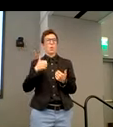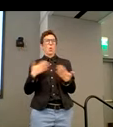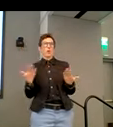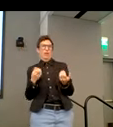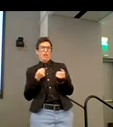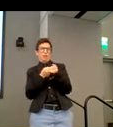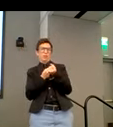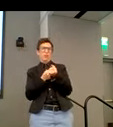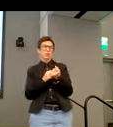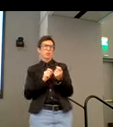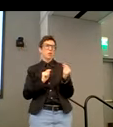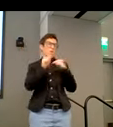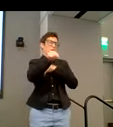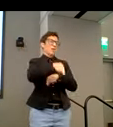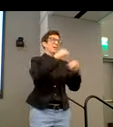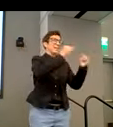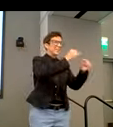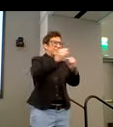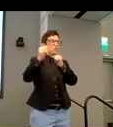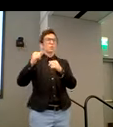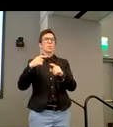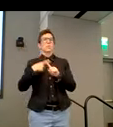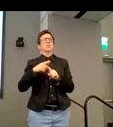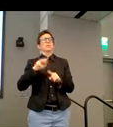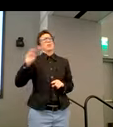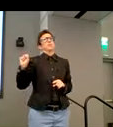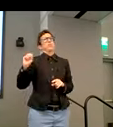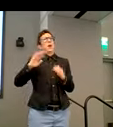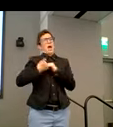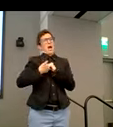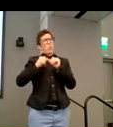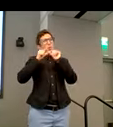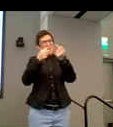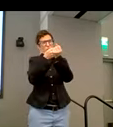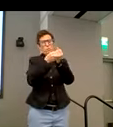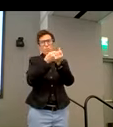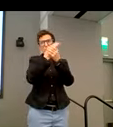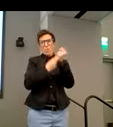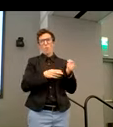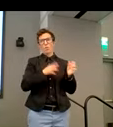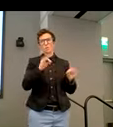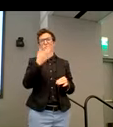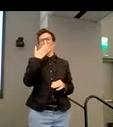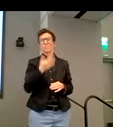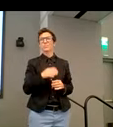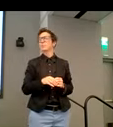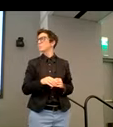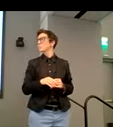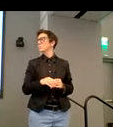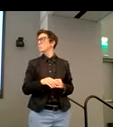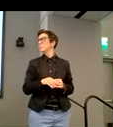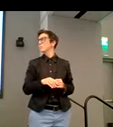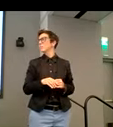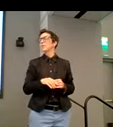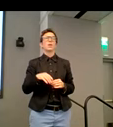it. So it's both on the individual and also how we as Microsoft can continue to support. Thank you. Yes. I don't think many of us were